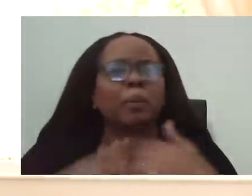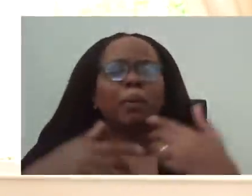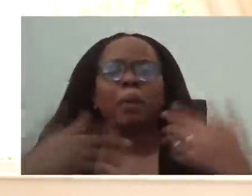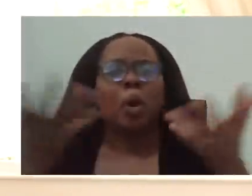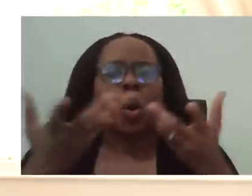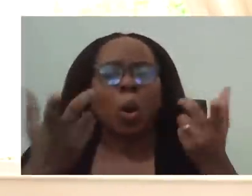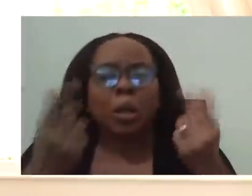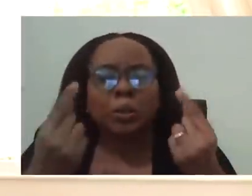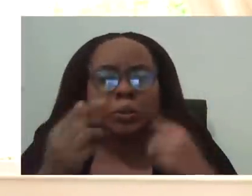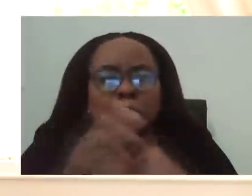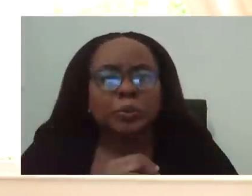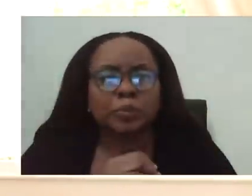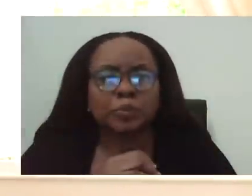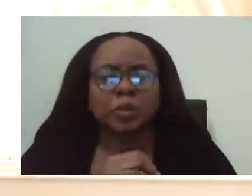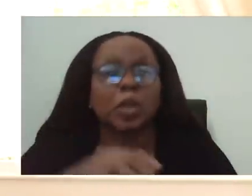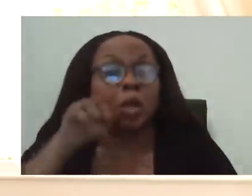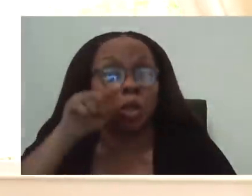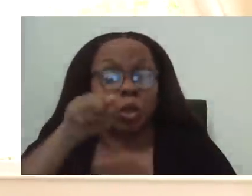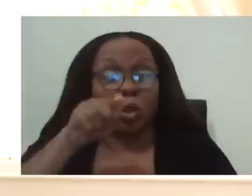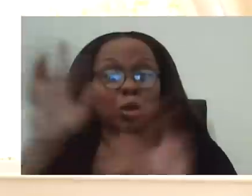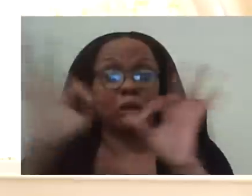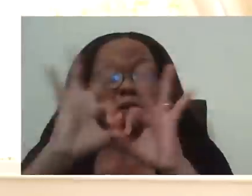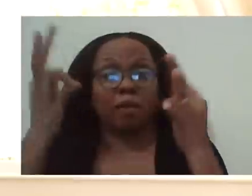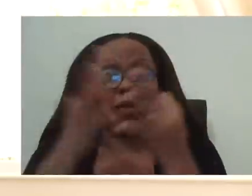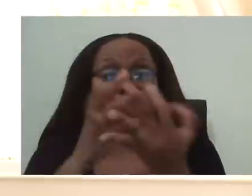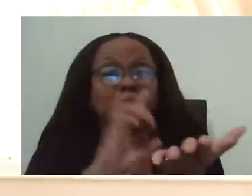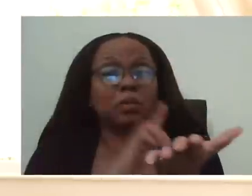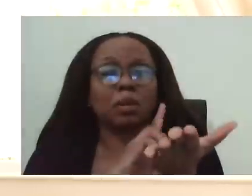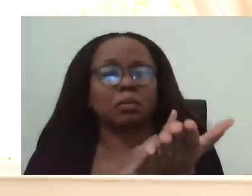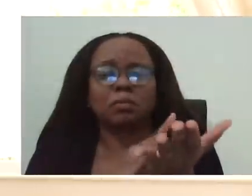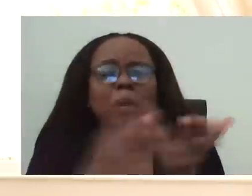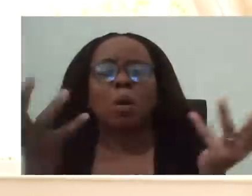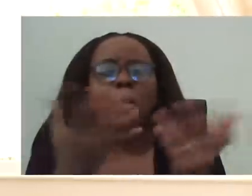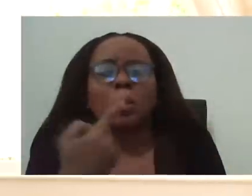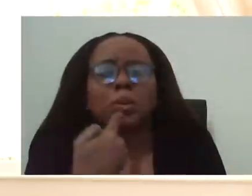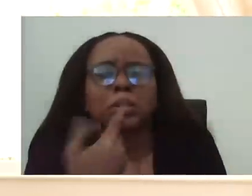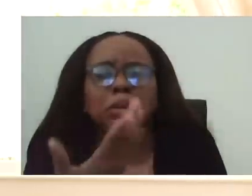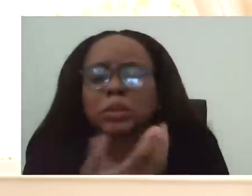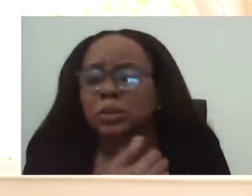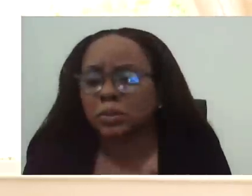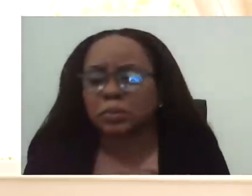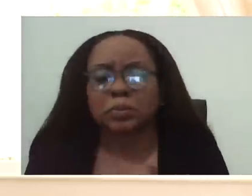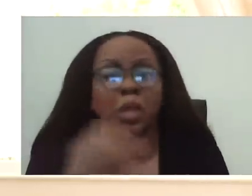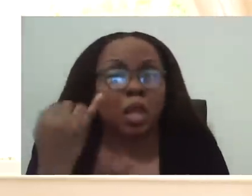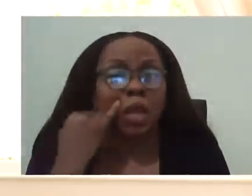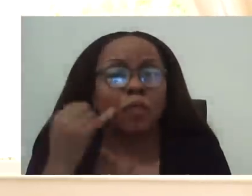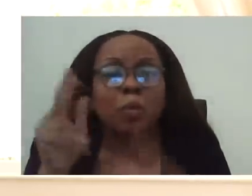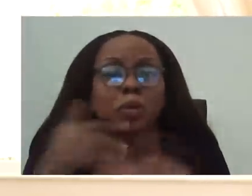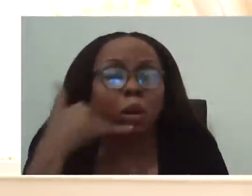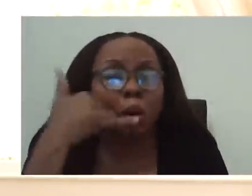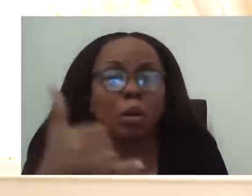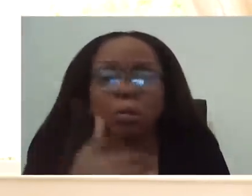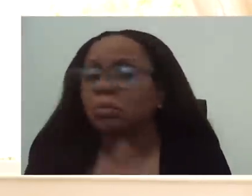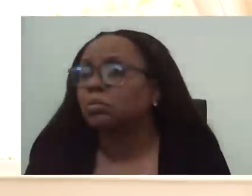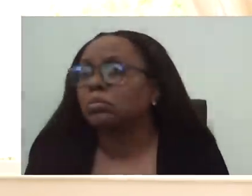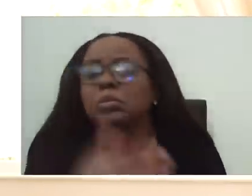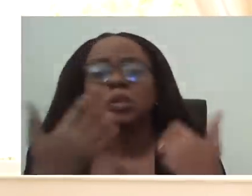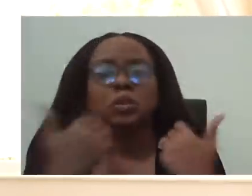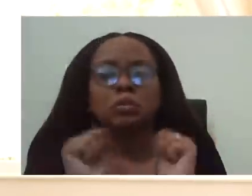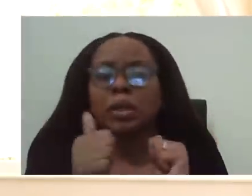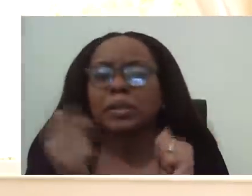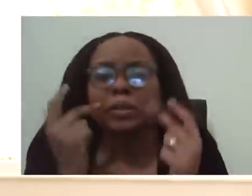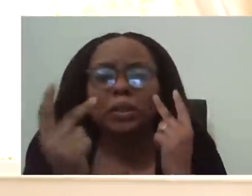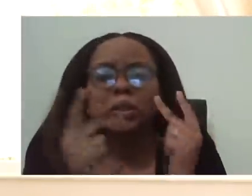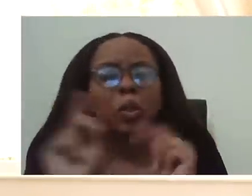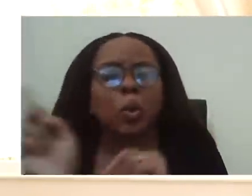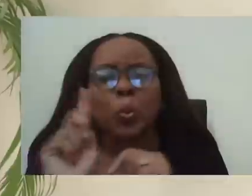a, family physician. What do you tell your patients when it comes to trying to navigate the system? You know,